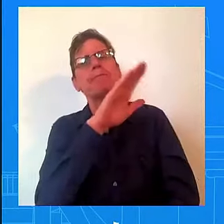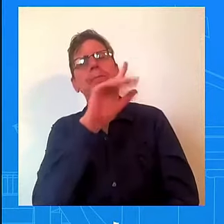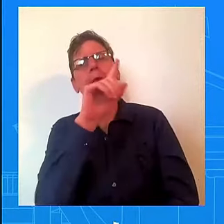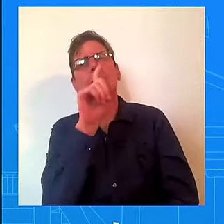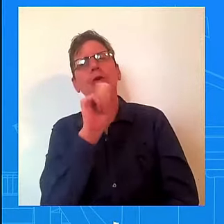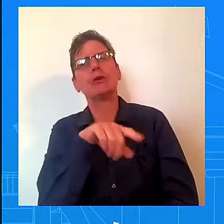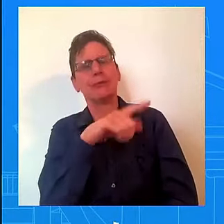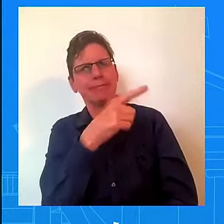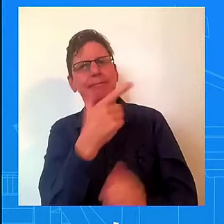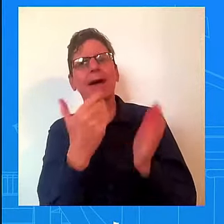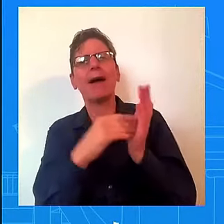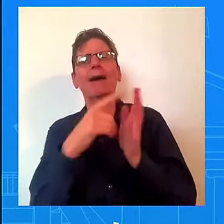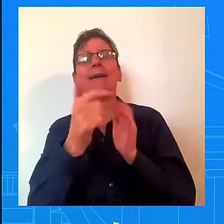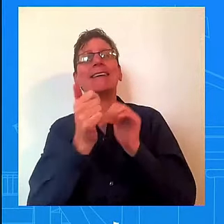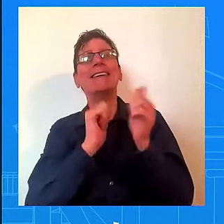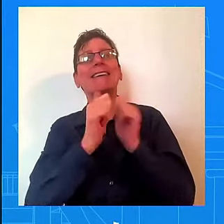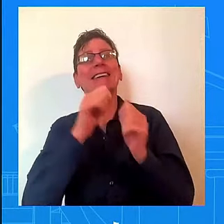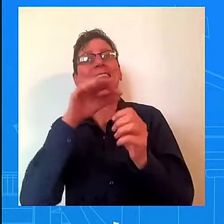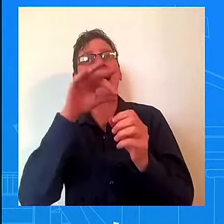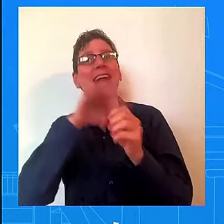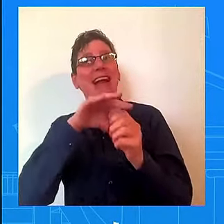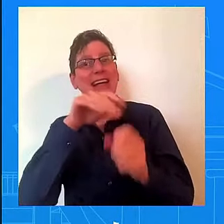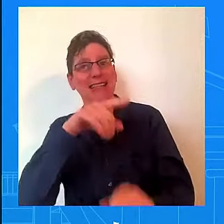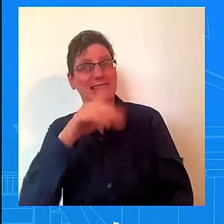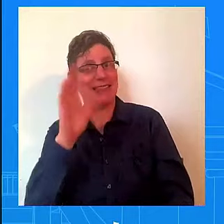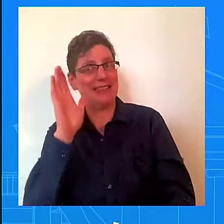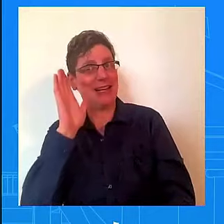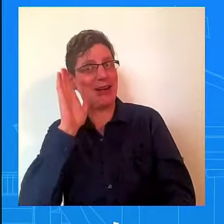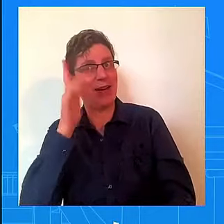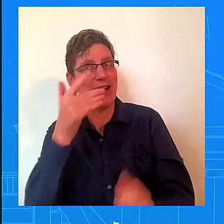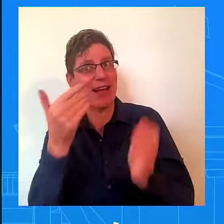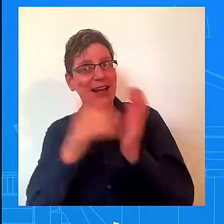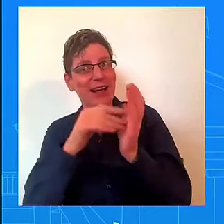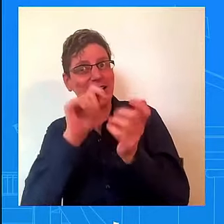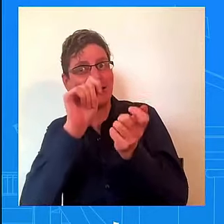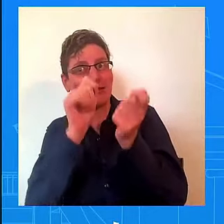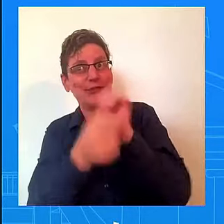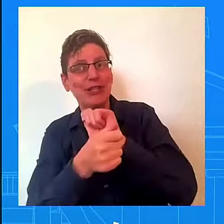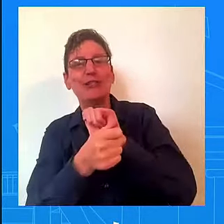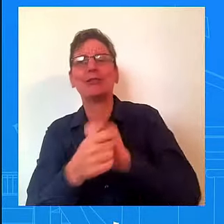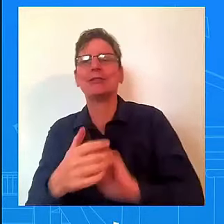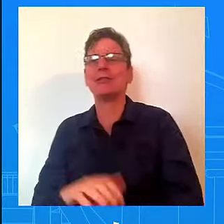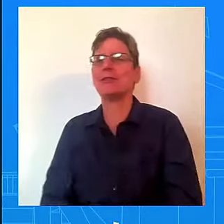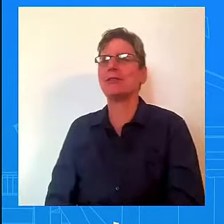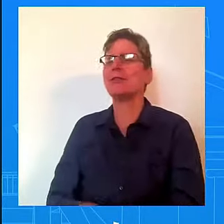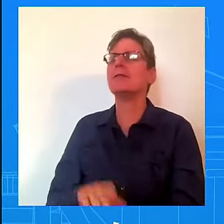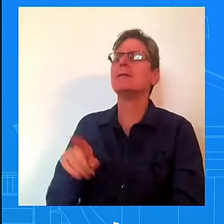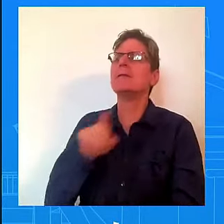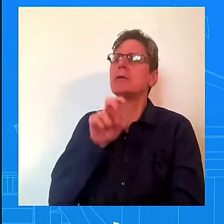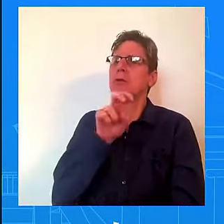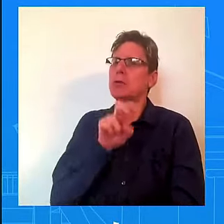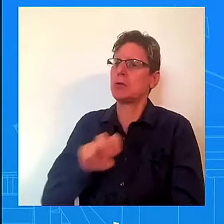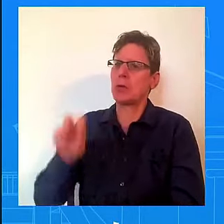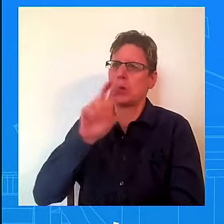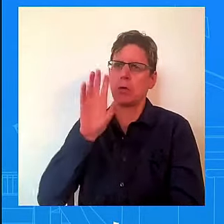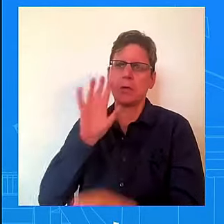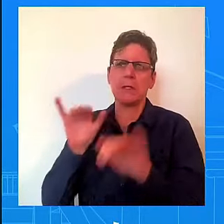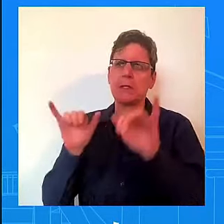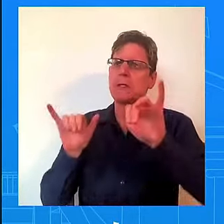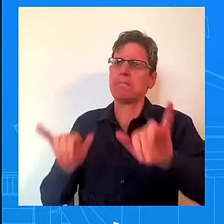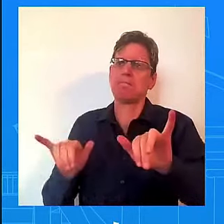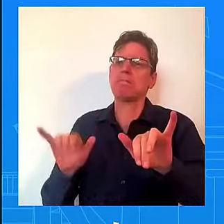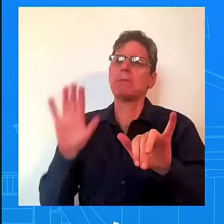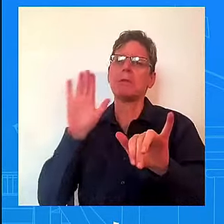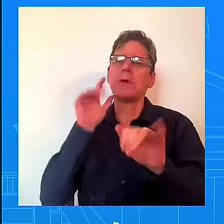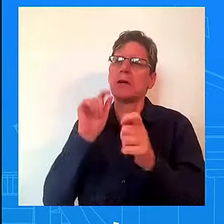Nothing has changed as far as his travel. We are going to be out there, as you just heard me speak to him going to Wisconsin on Thursday. He's going to